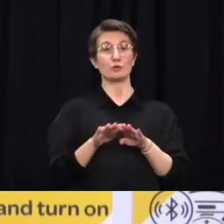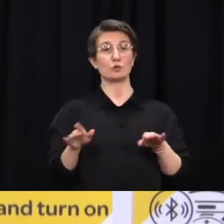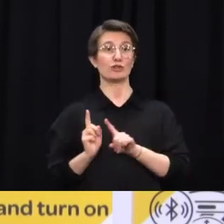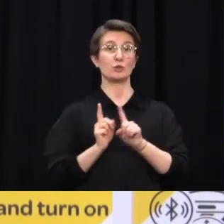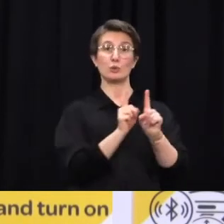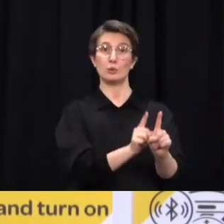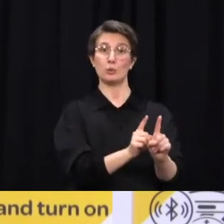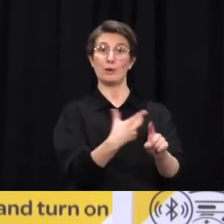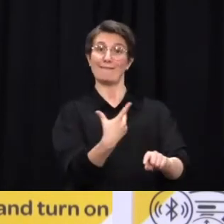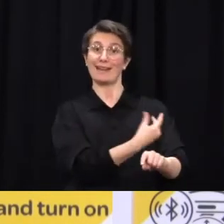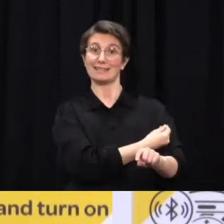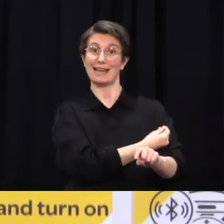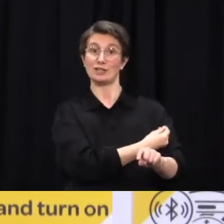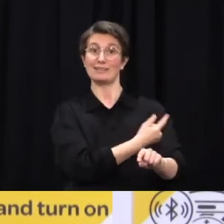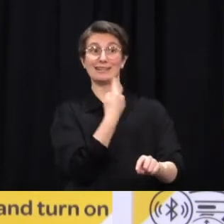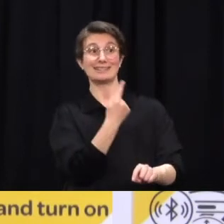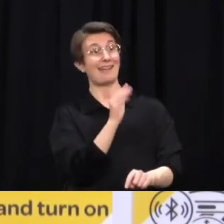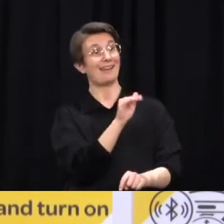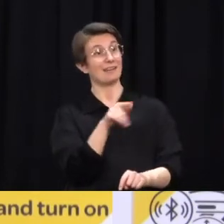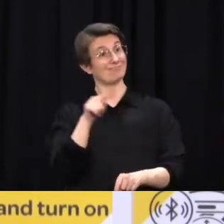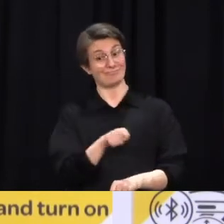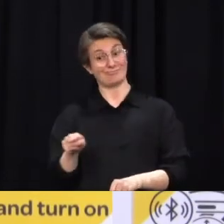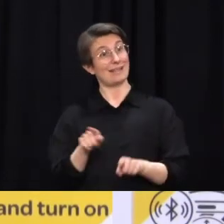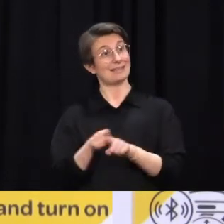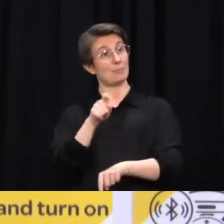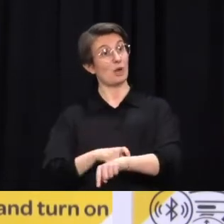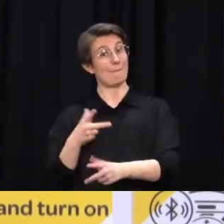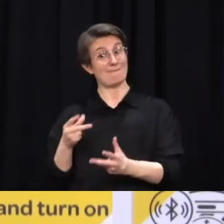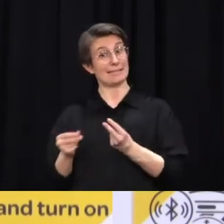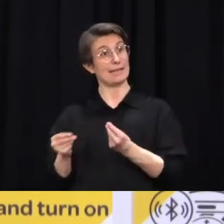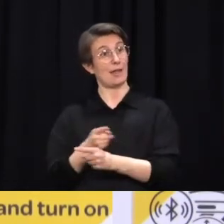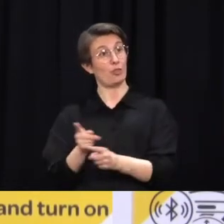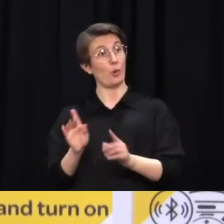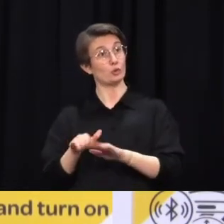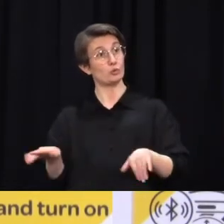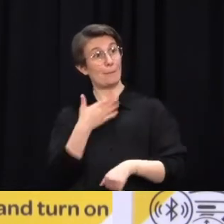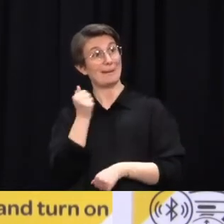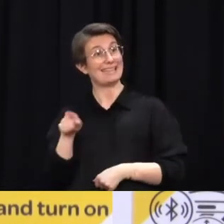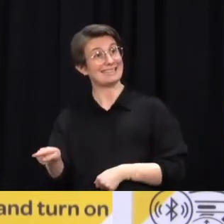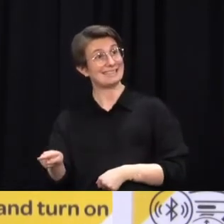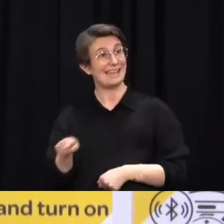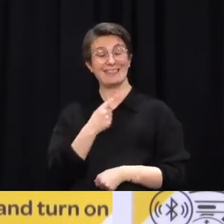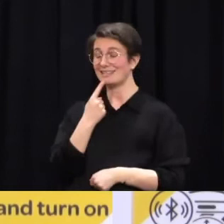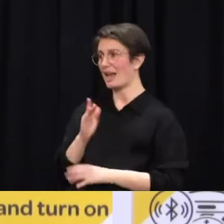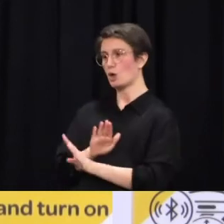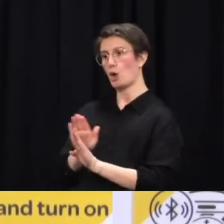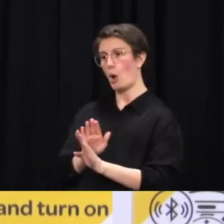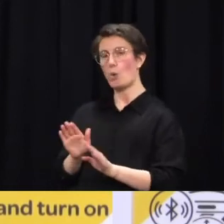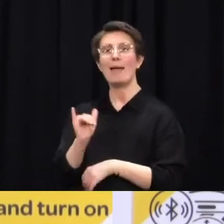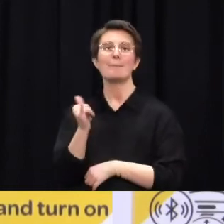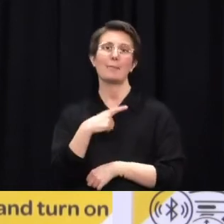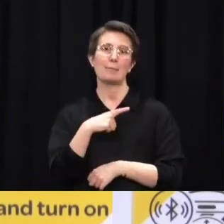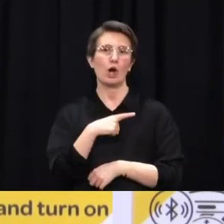be because the place that they are going doesn't have the capacity to be able to vaccinate that many people. So, ring your head and make sure